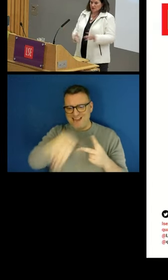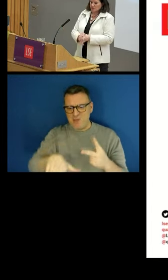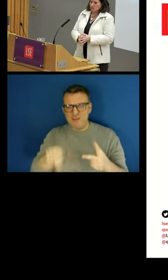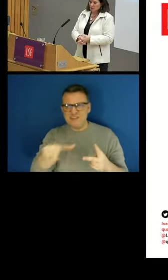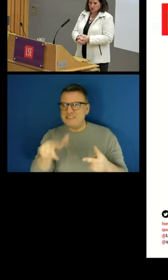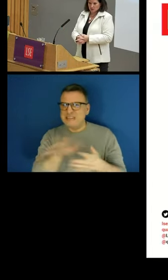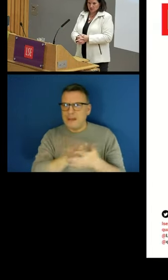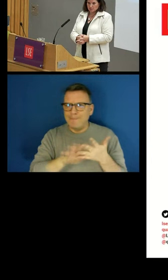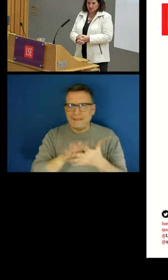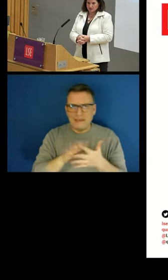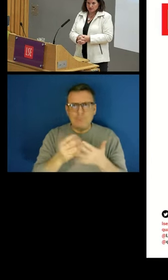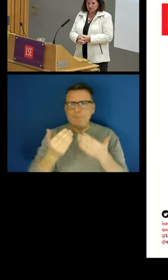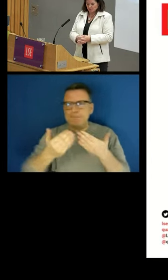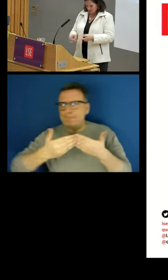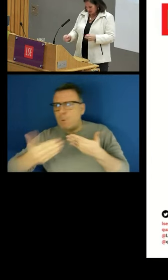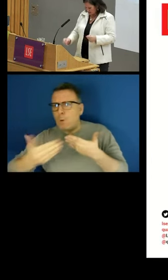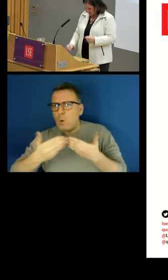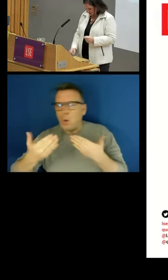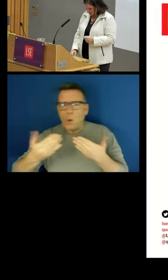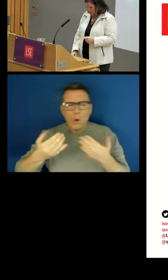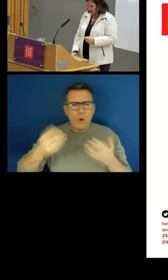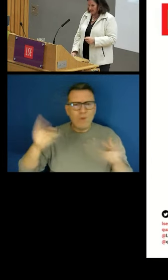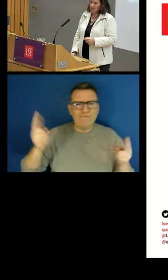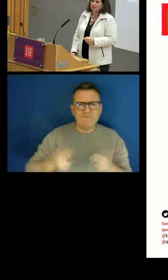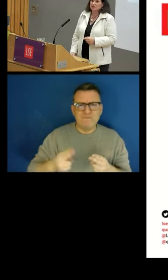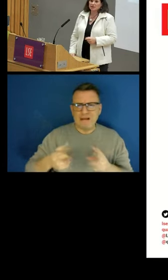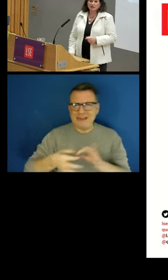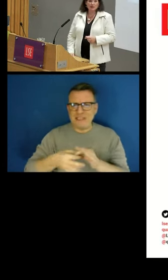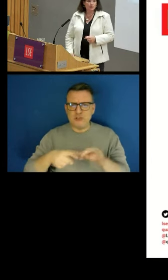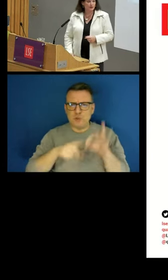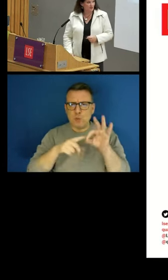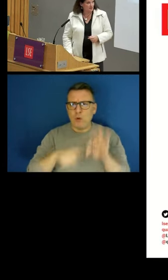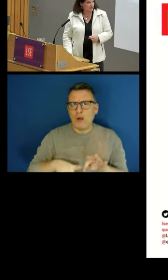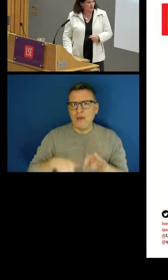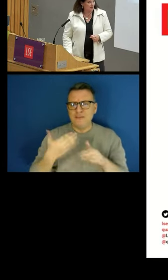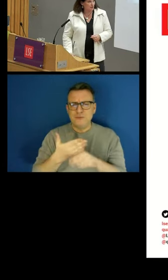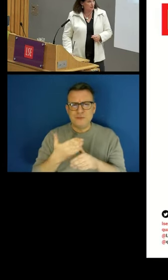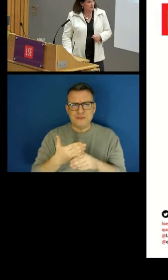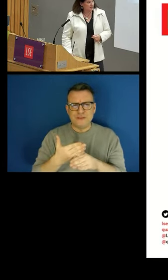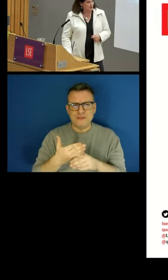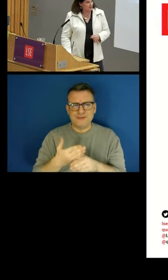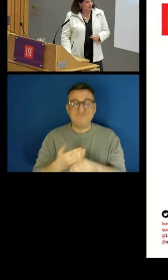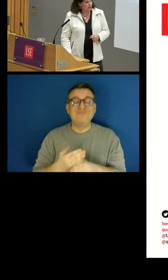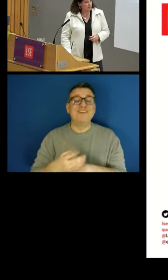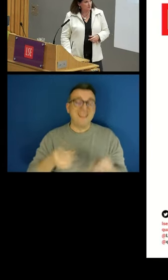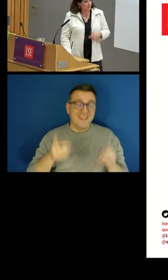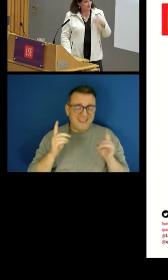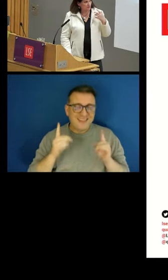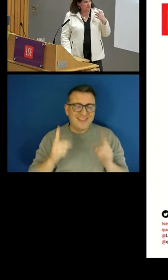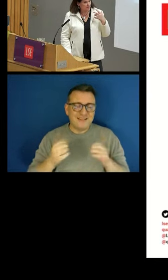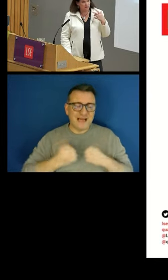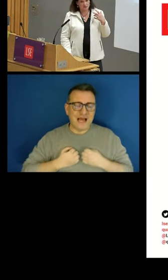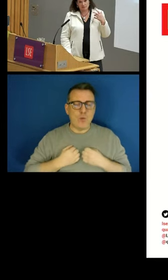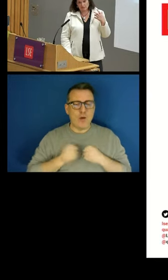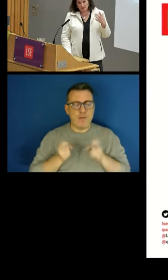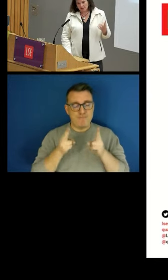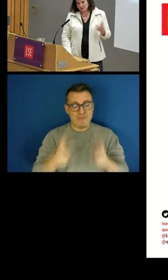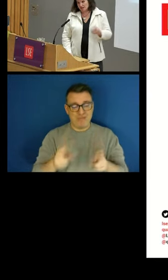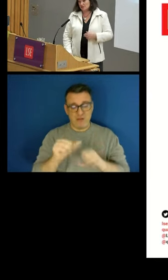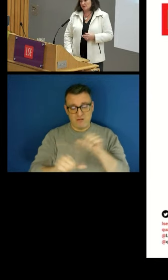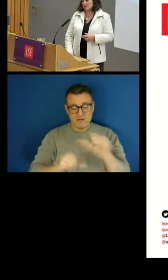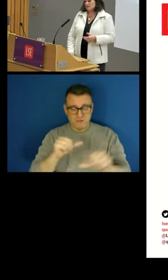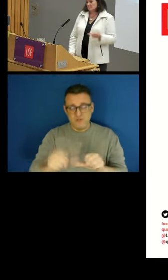people in poor quality employment? So that's what we're getting at with this methodology that I described. There's an